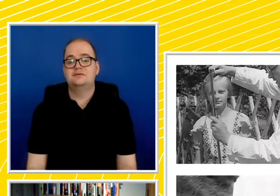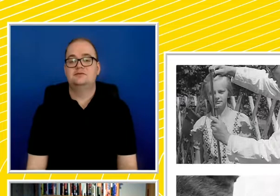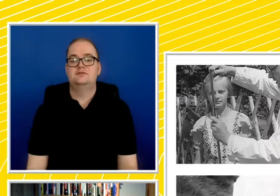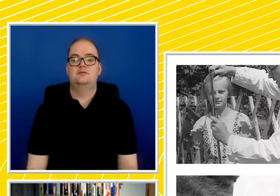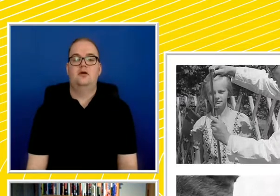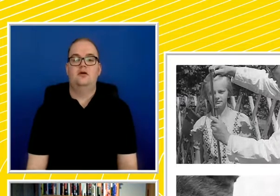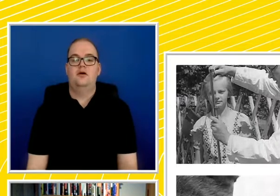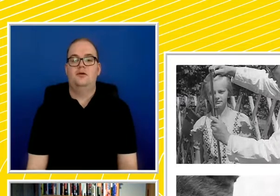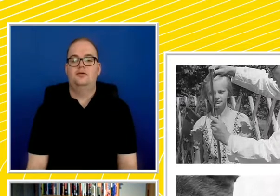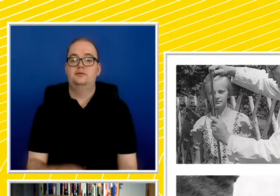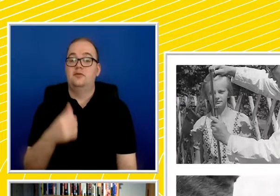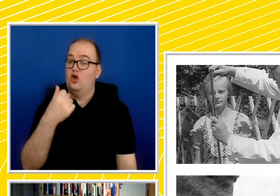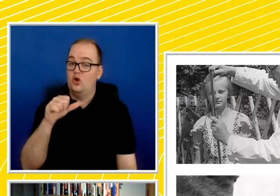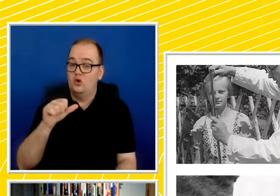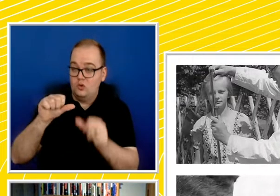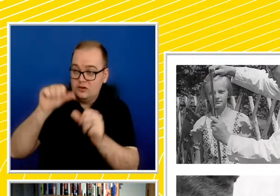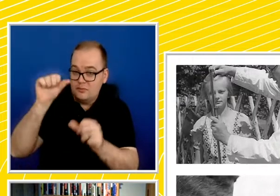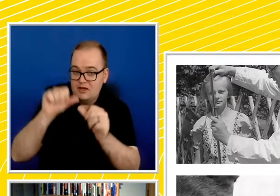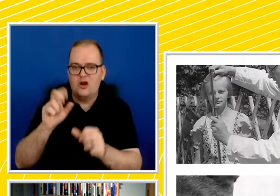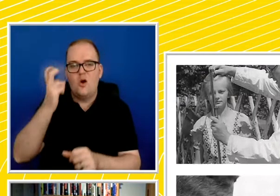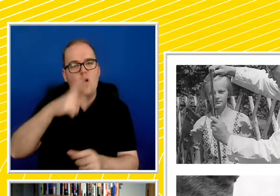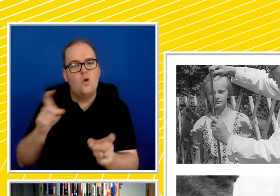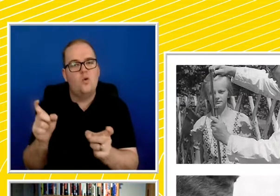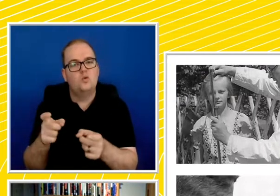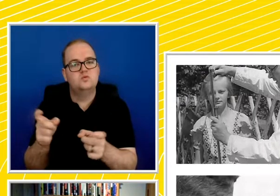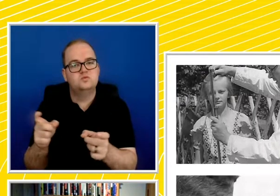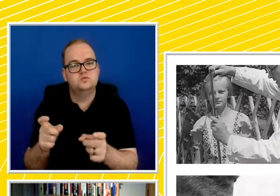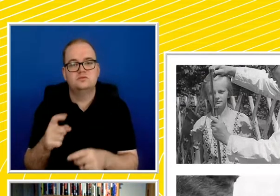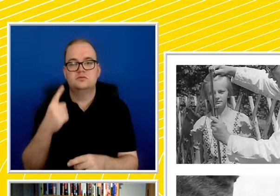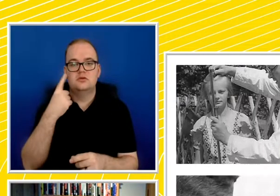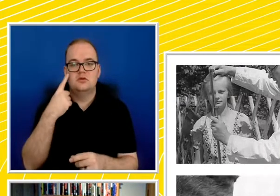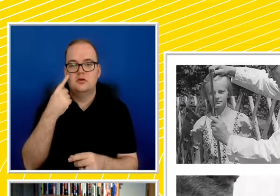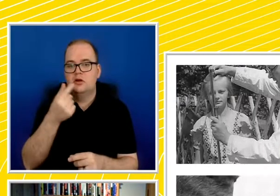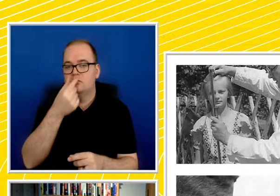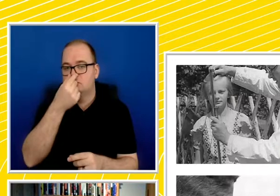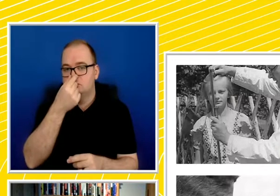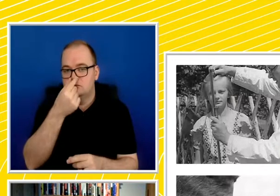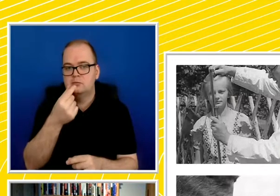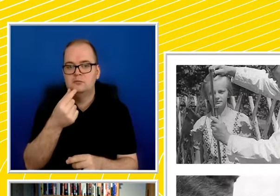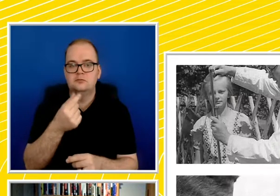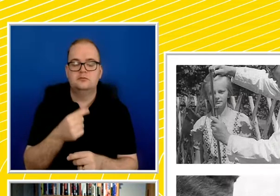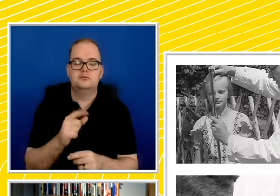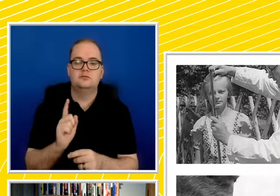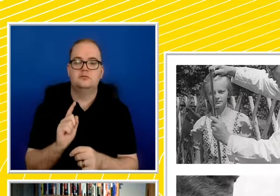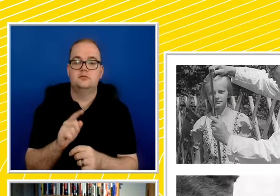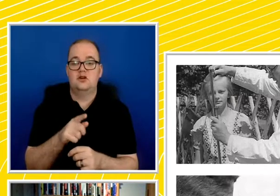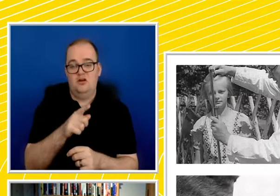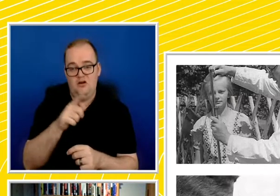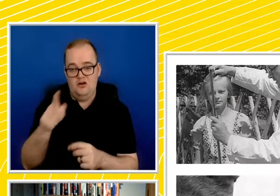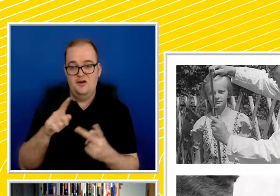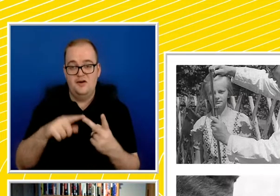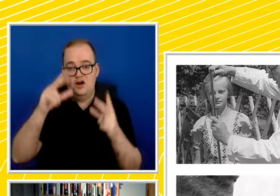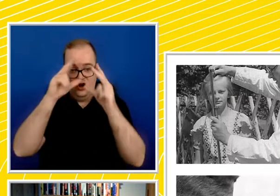Using calipers, the old broker tool, using measure nasal distances. This is a nurse, Eva